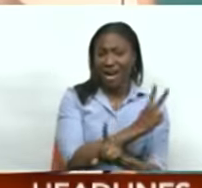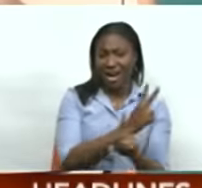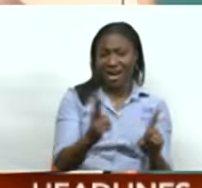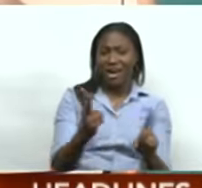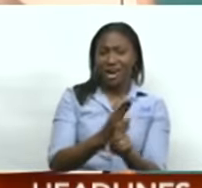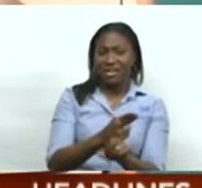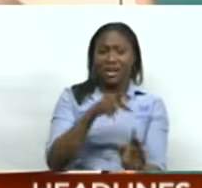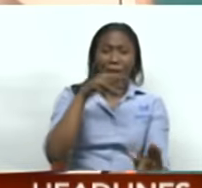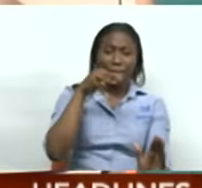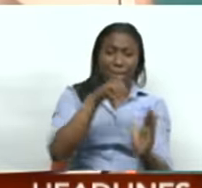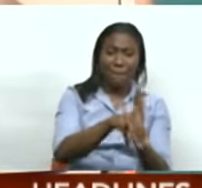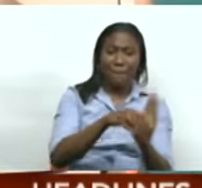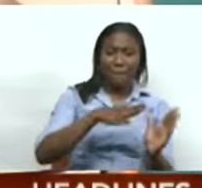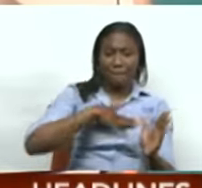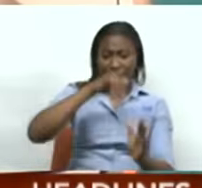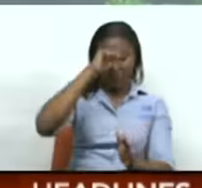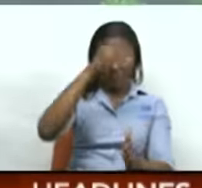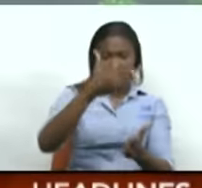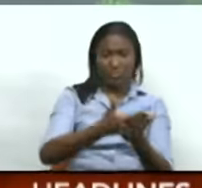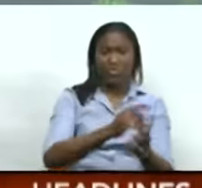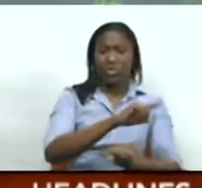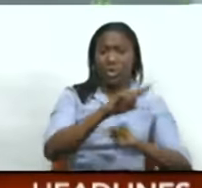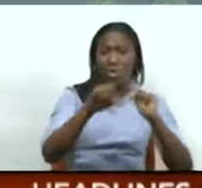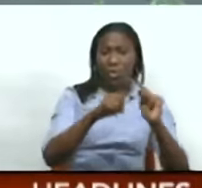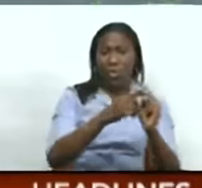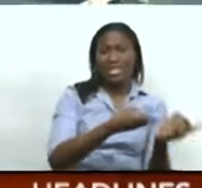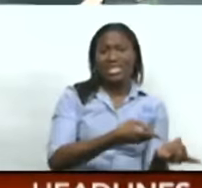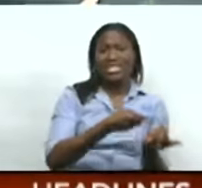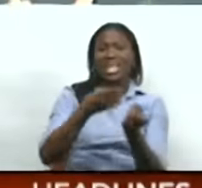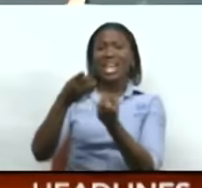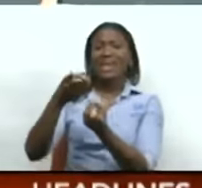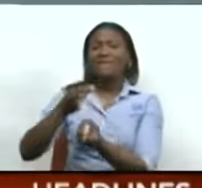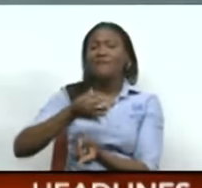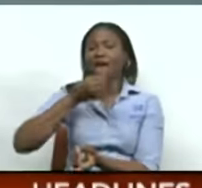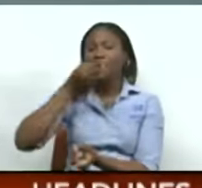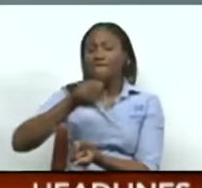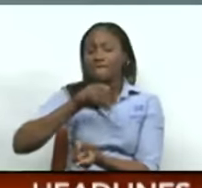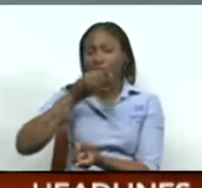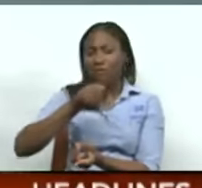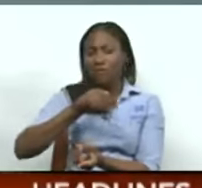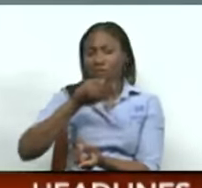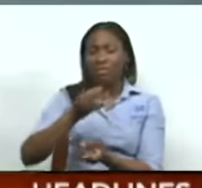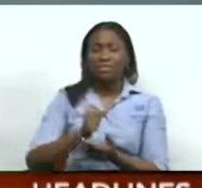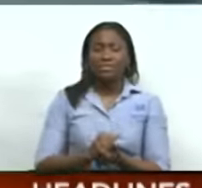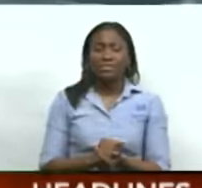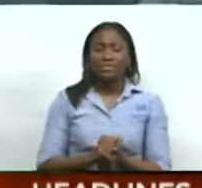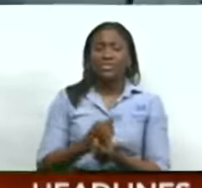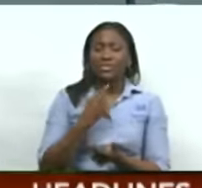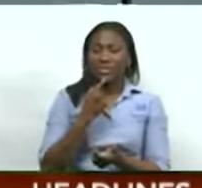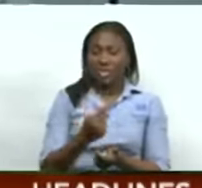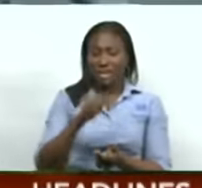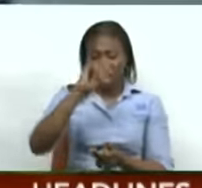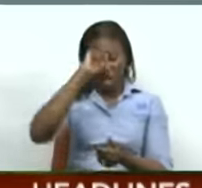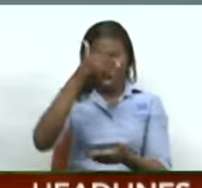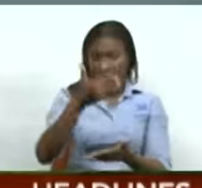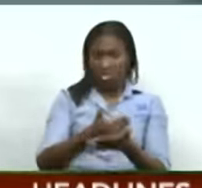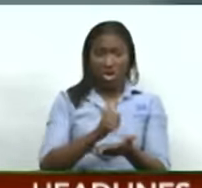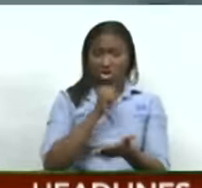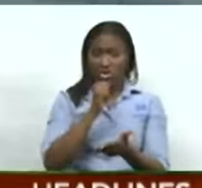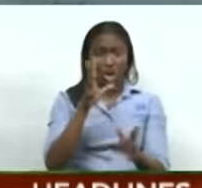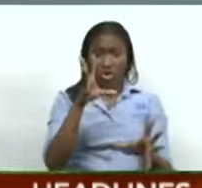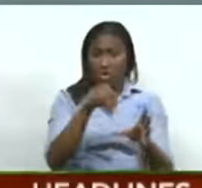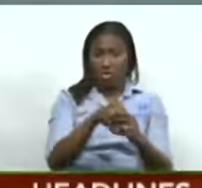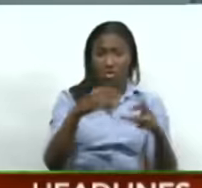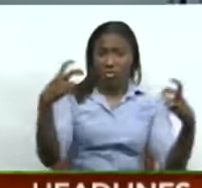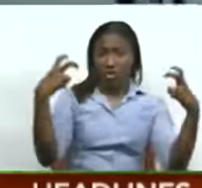murdered, delivering food. Kaylon Jacobs' mother, Kerianne, told the graduands that while her son was not involved with the